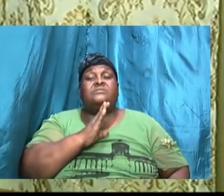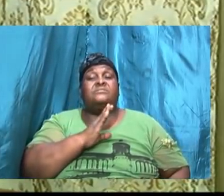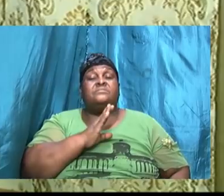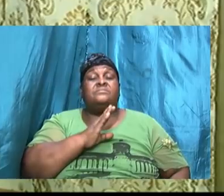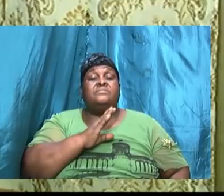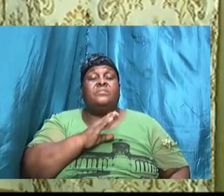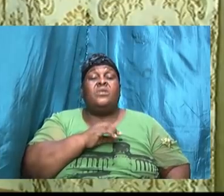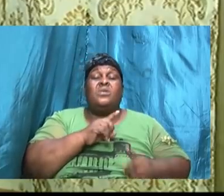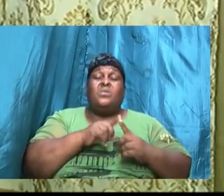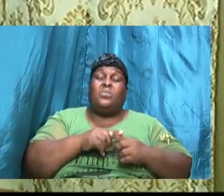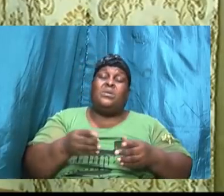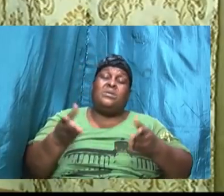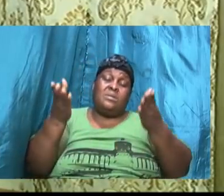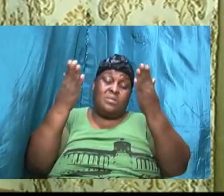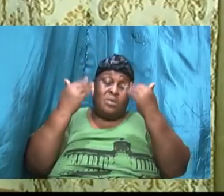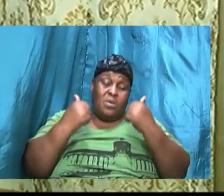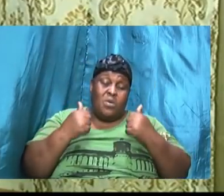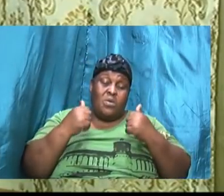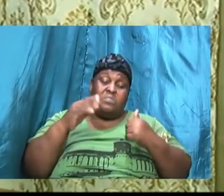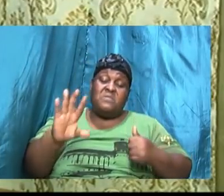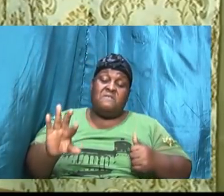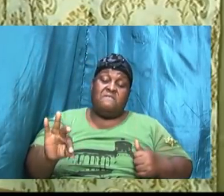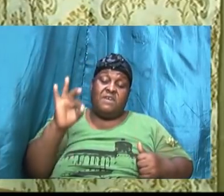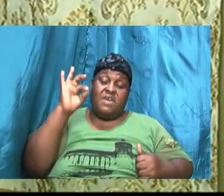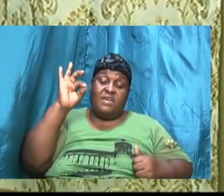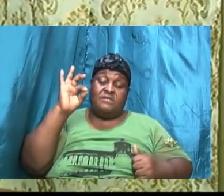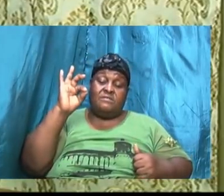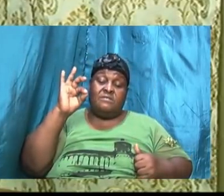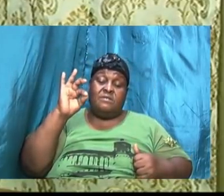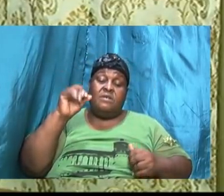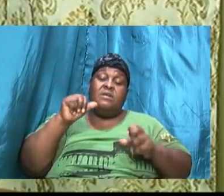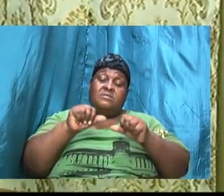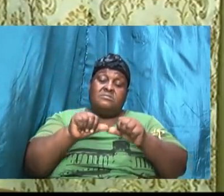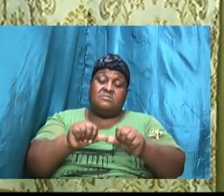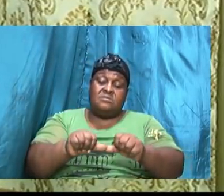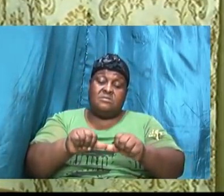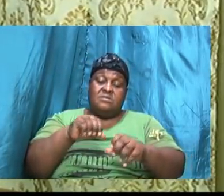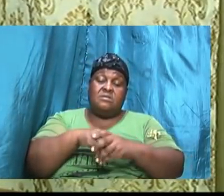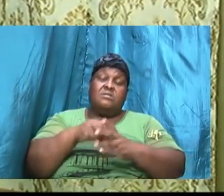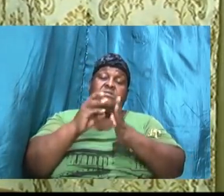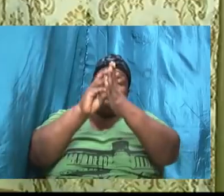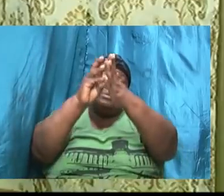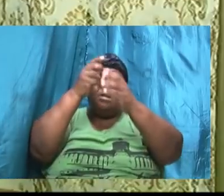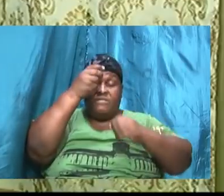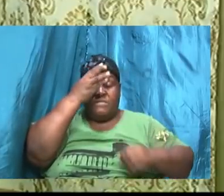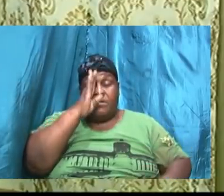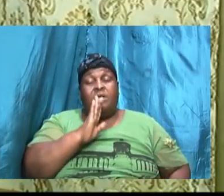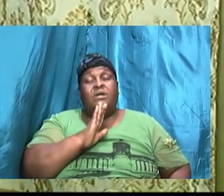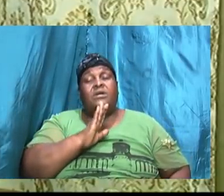when it comes to finding and abiding in the will of God